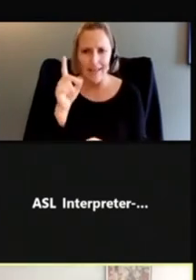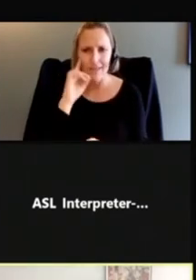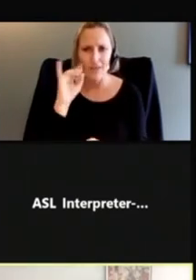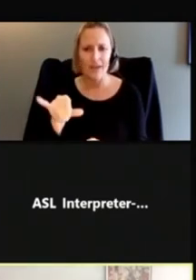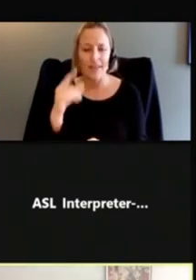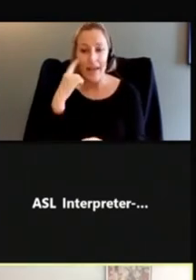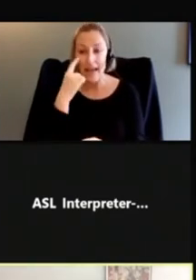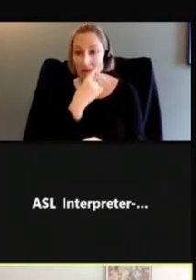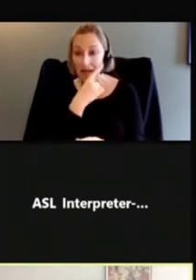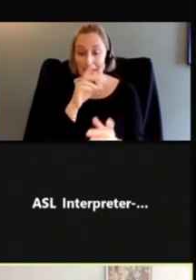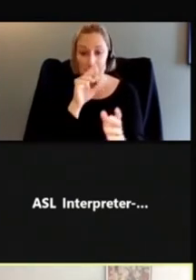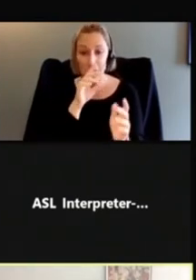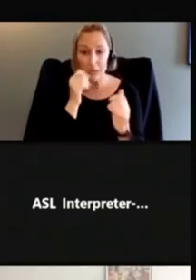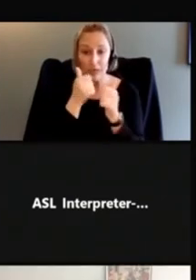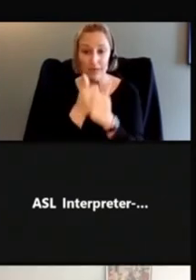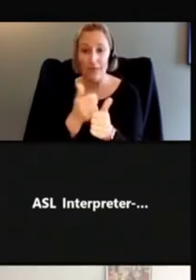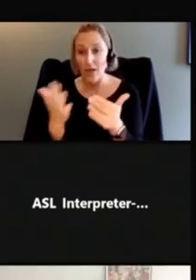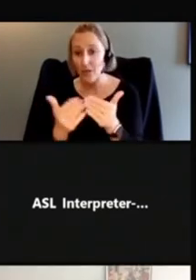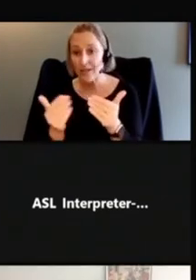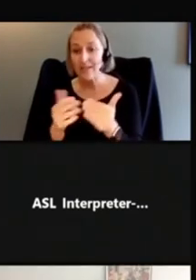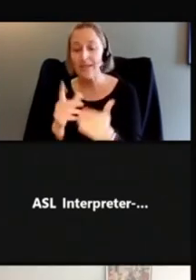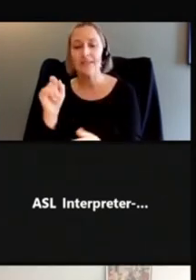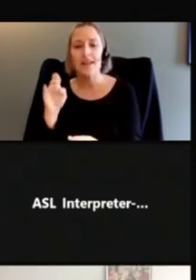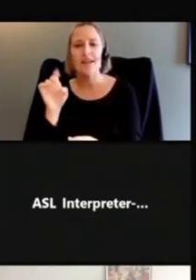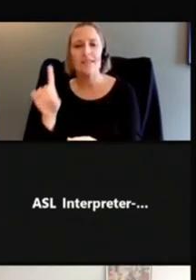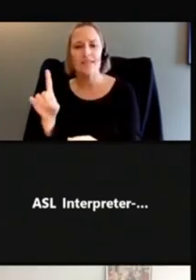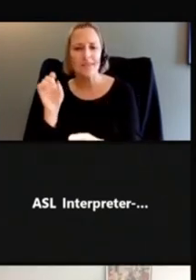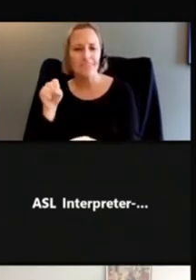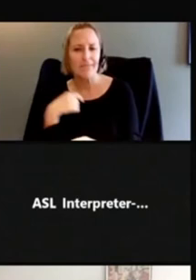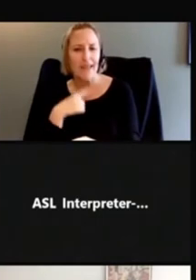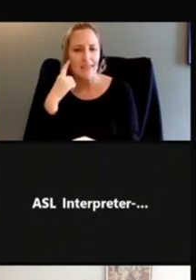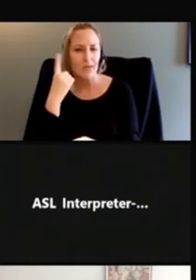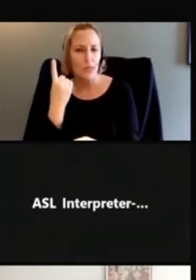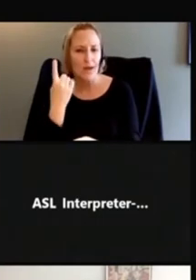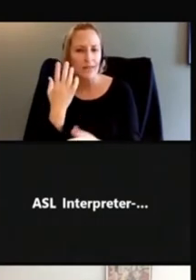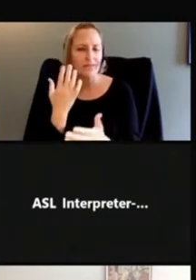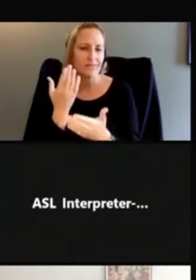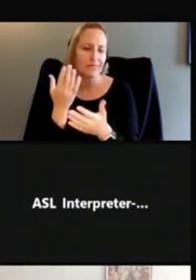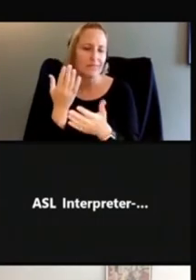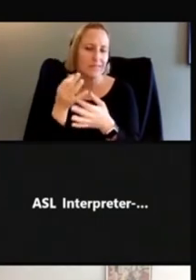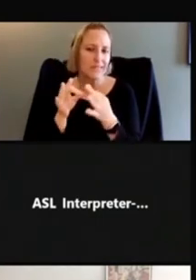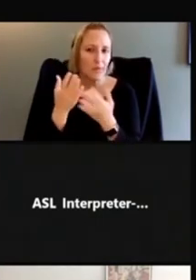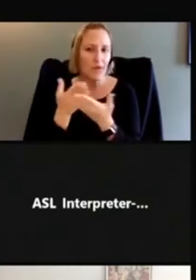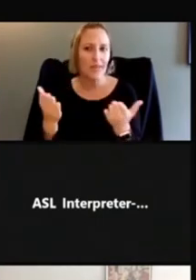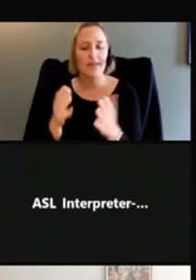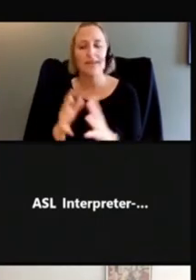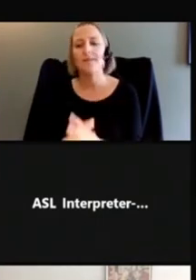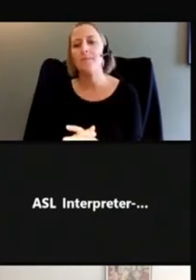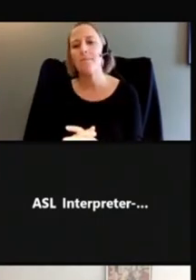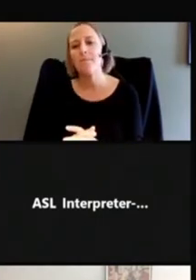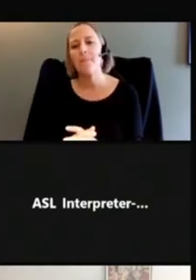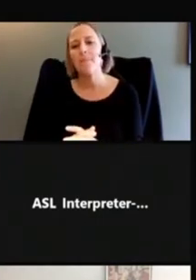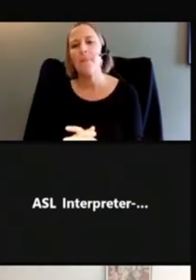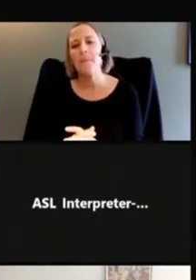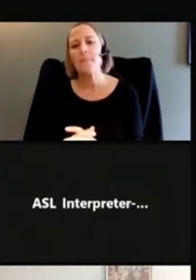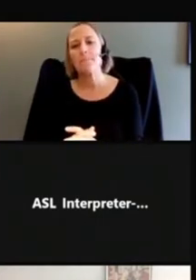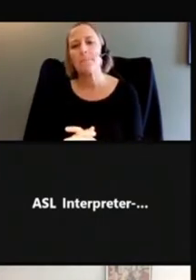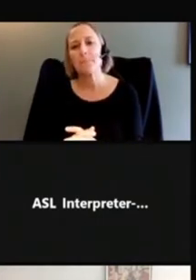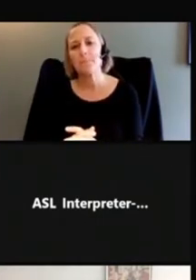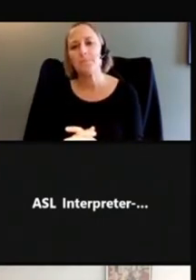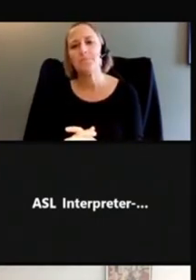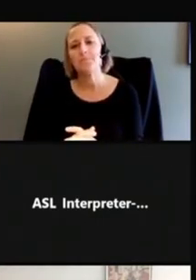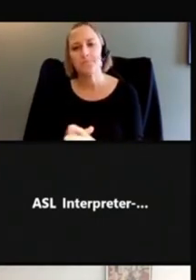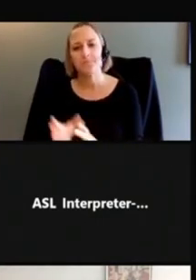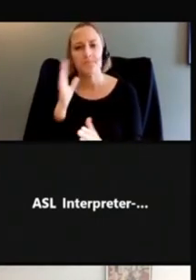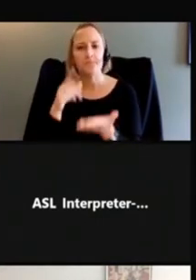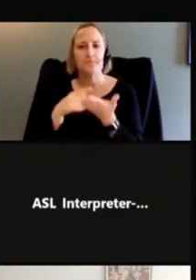anything to add about that one? Yeah. I mean, I think it's just a small thing then. And I will say this will get into design